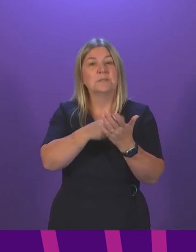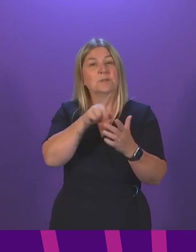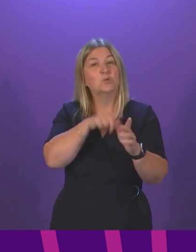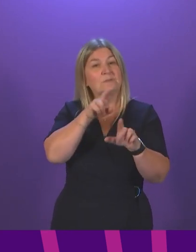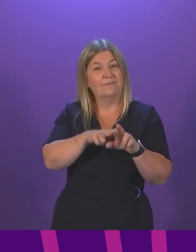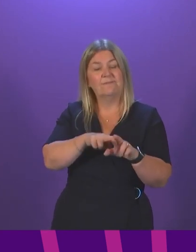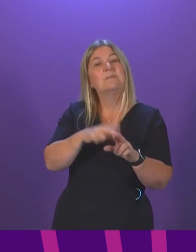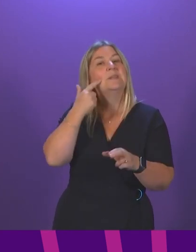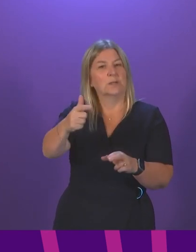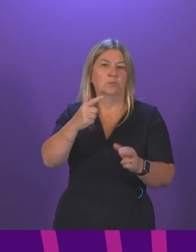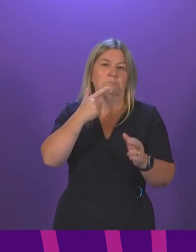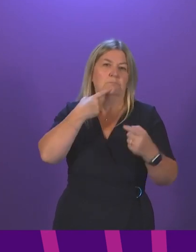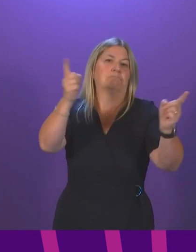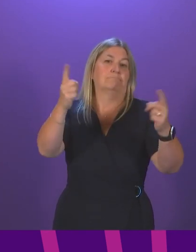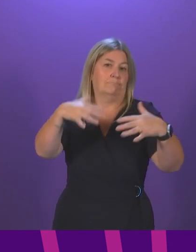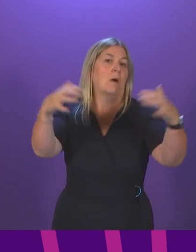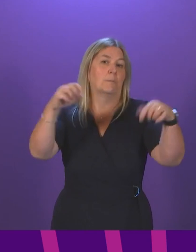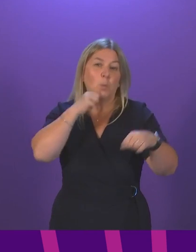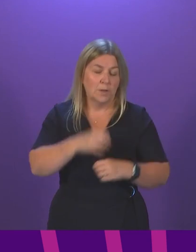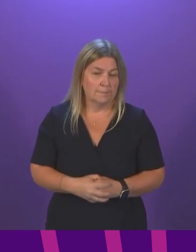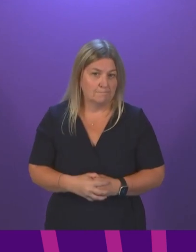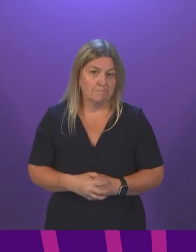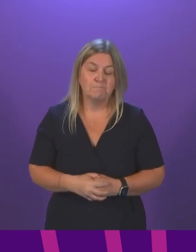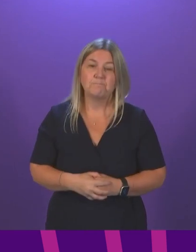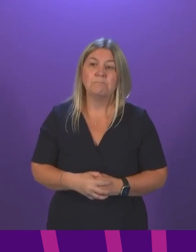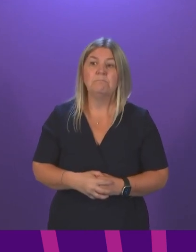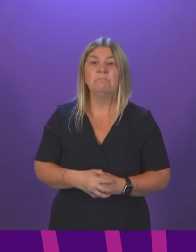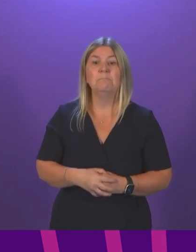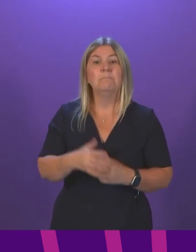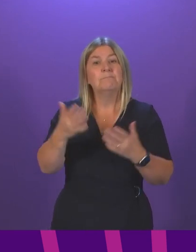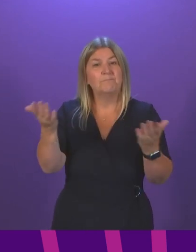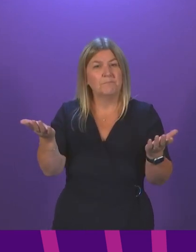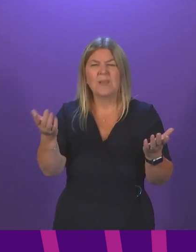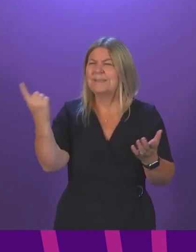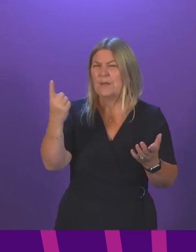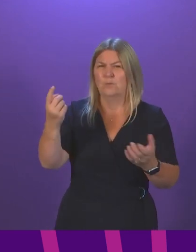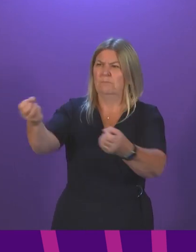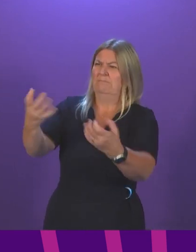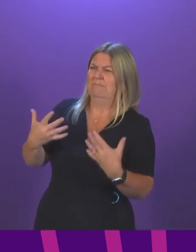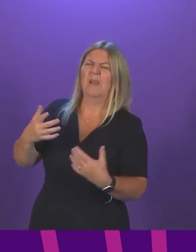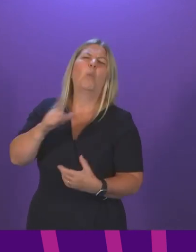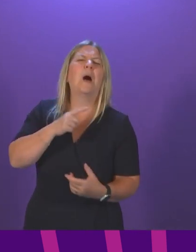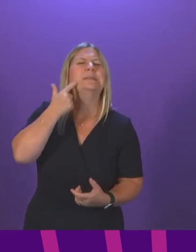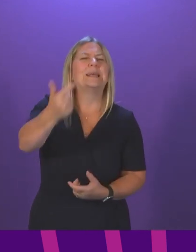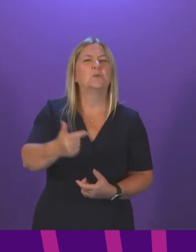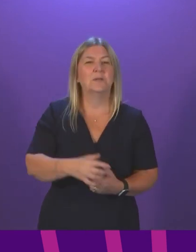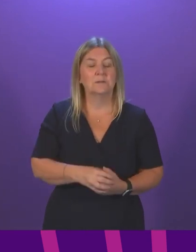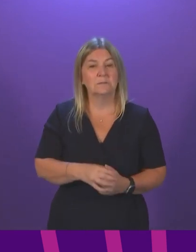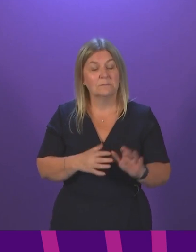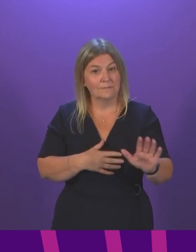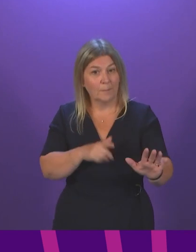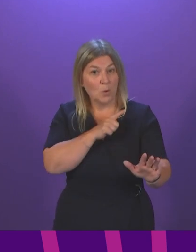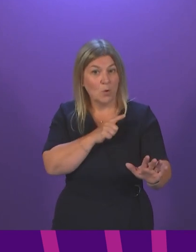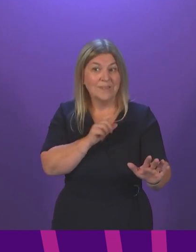week to update on those. These are matters. Somebody is shouting at me why next week because that will be the next